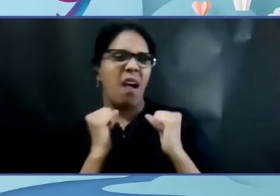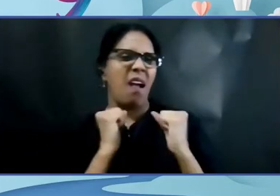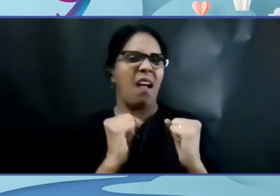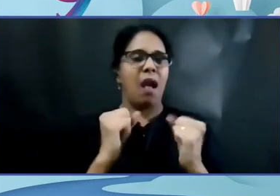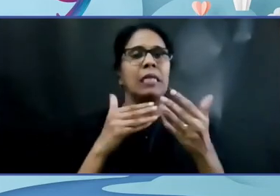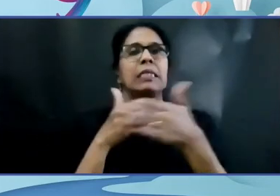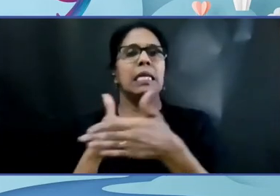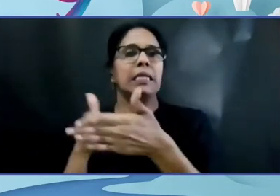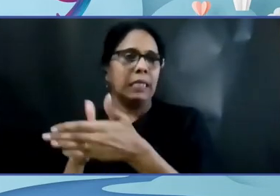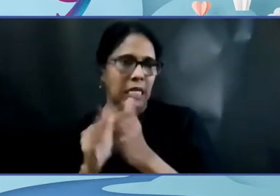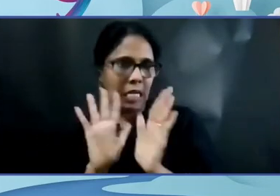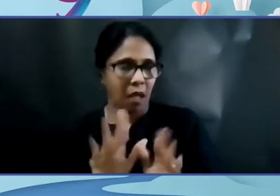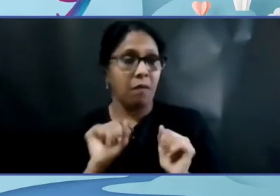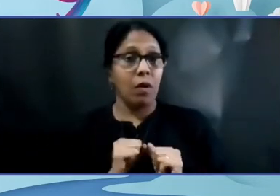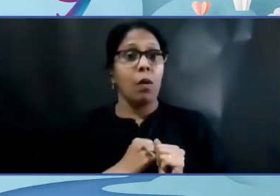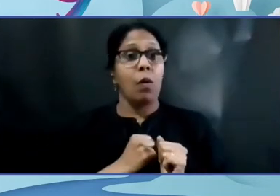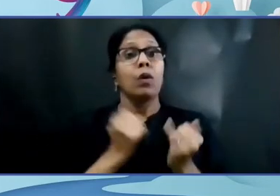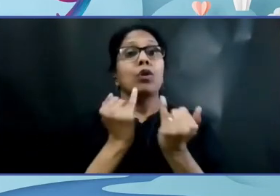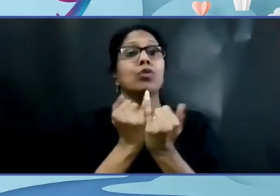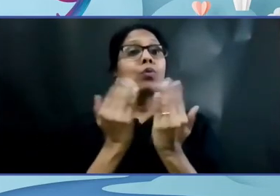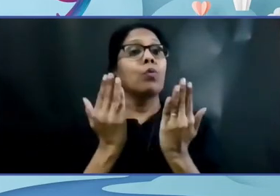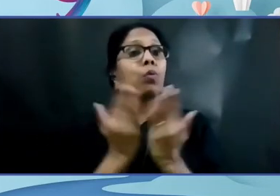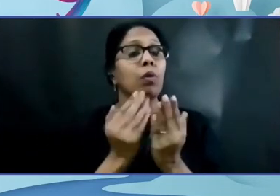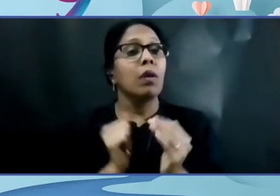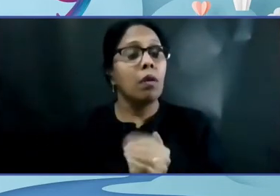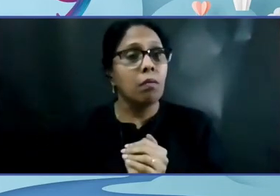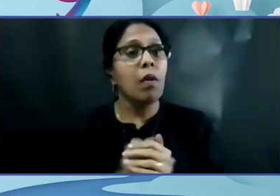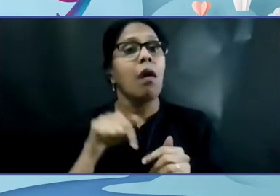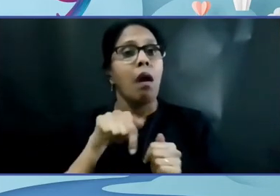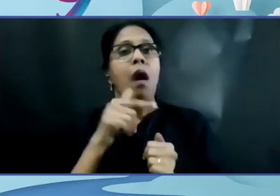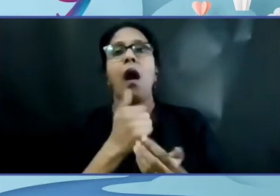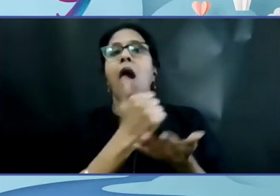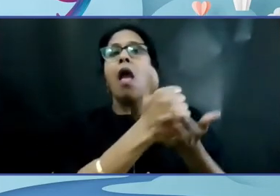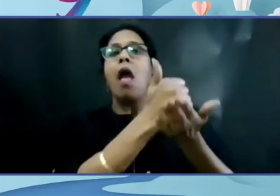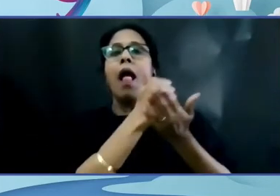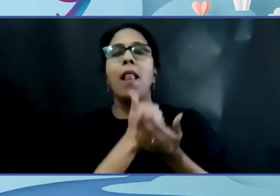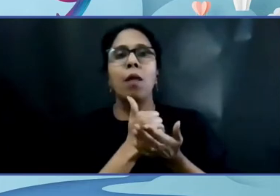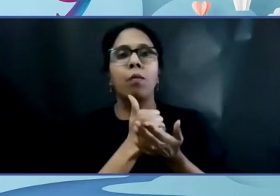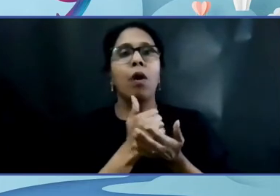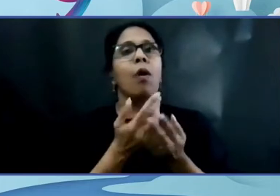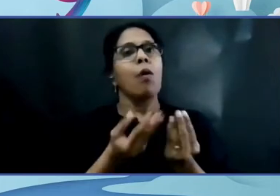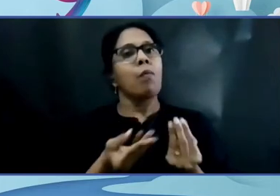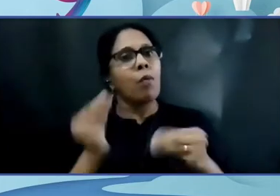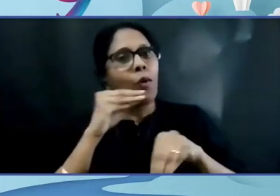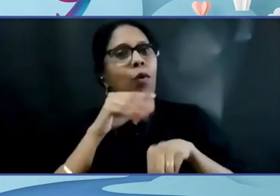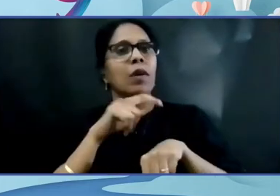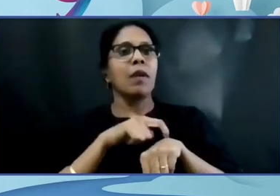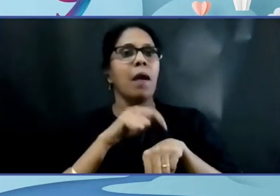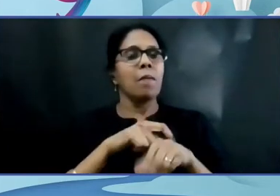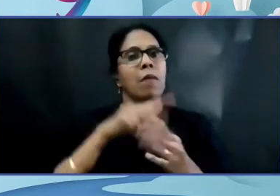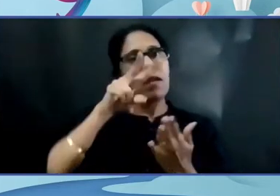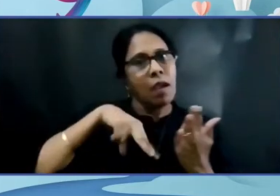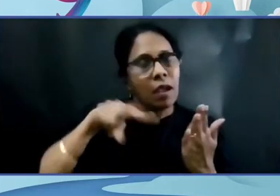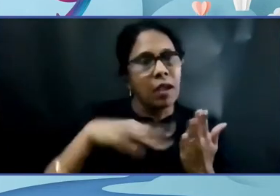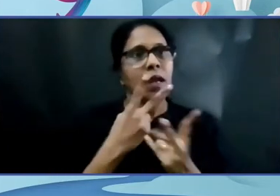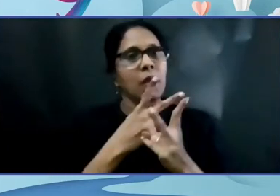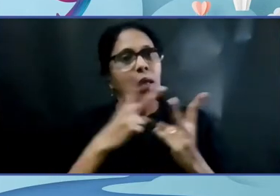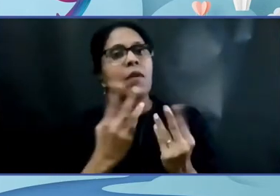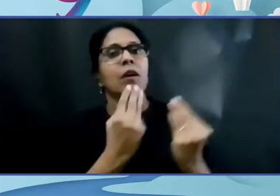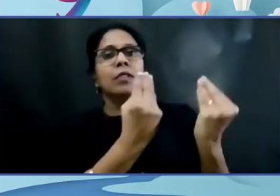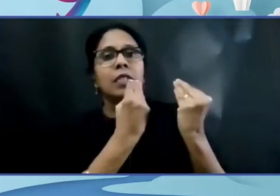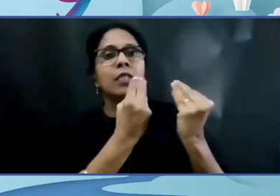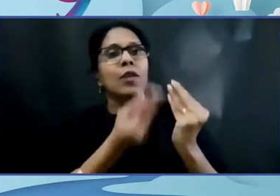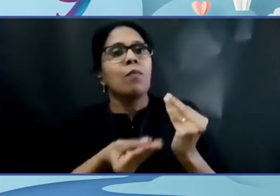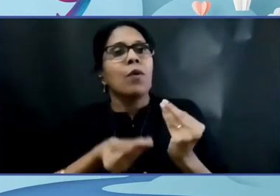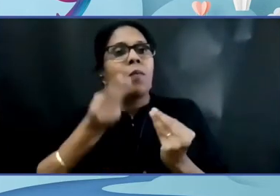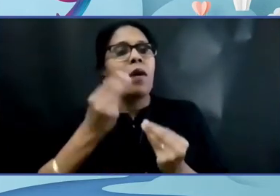My school has given me extra reading classes. I have never felt